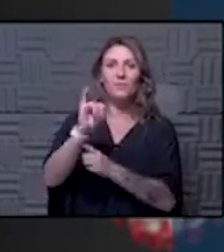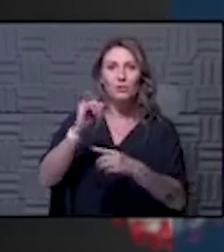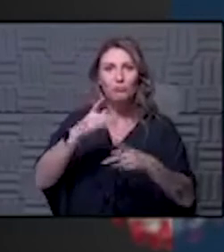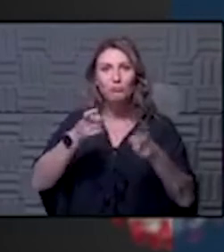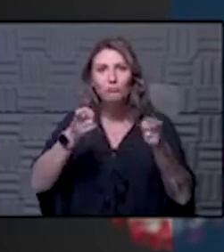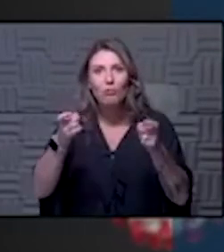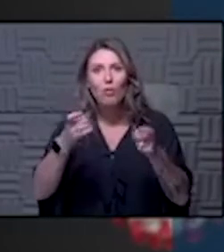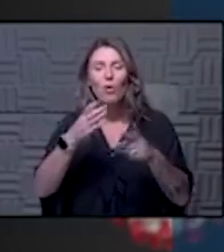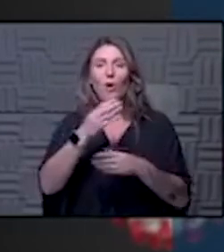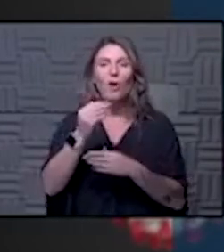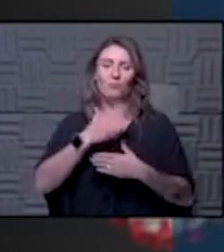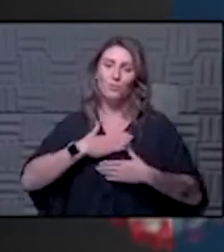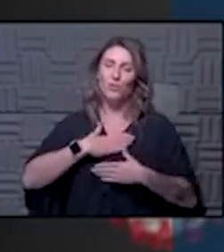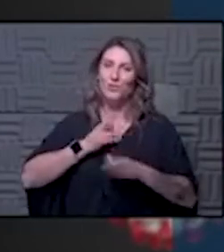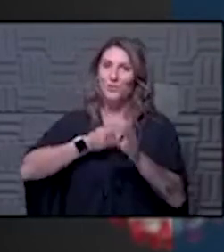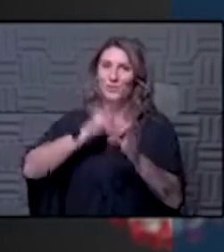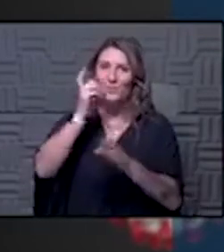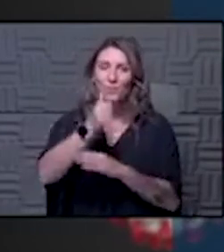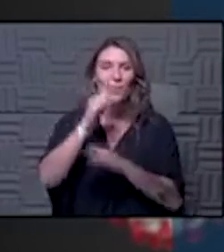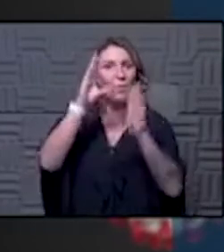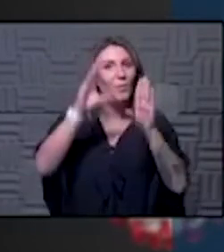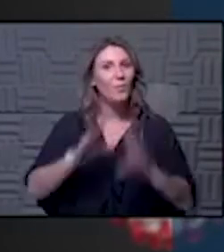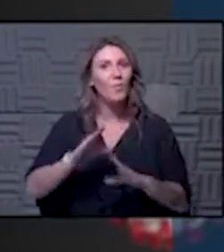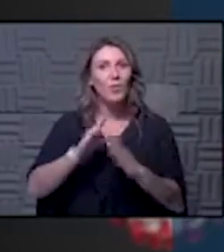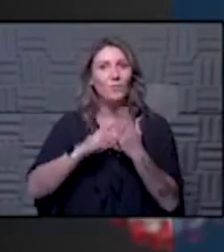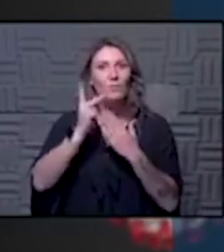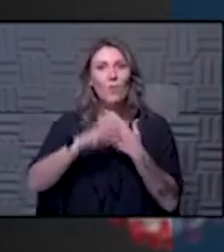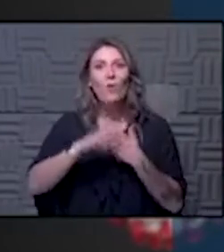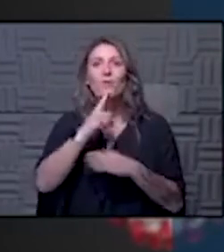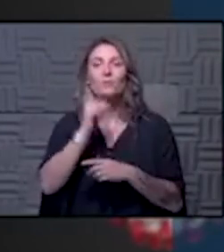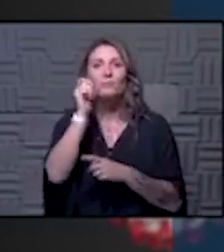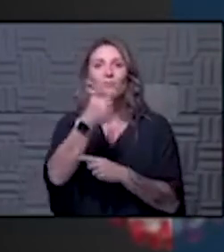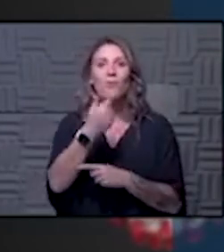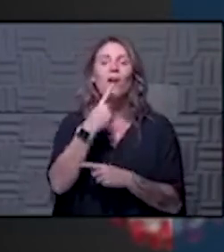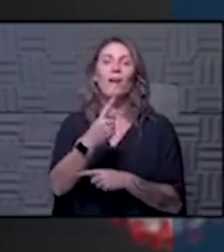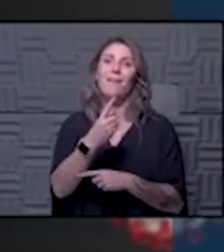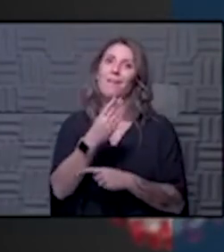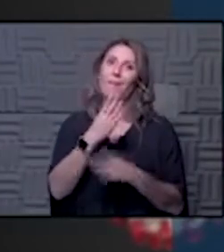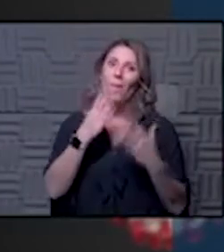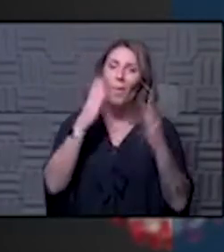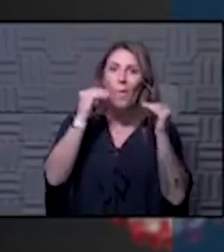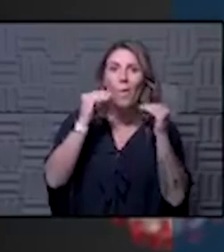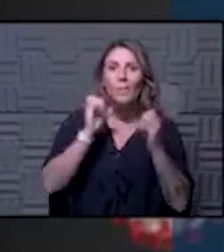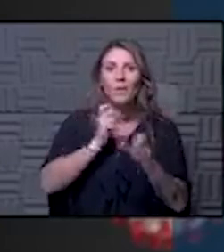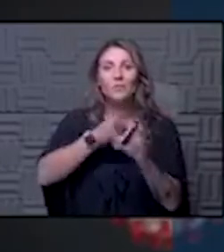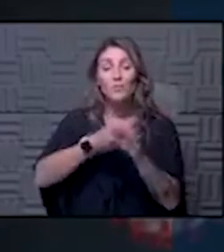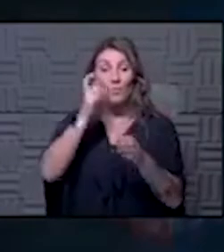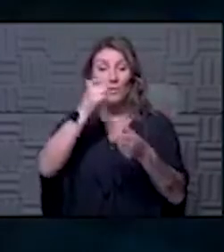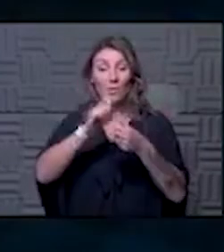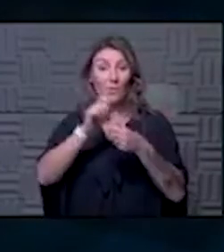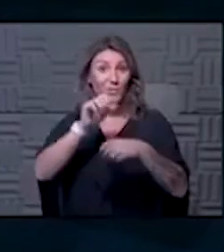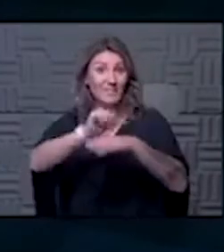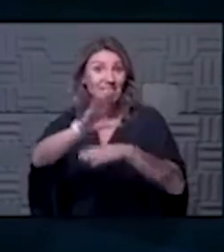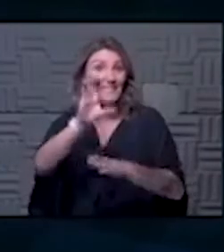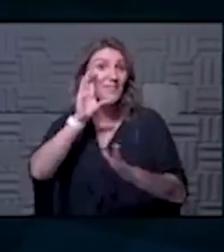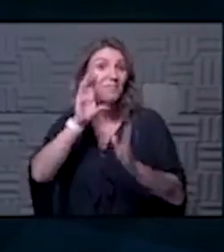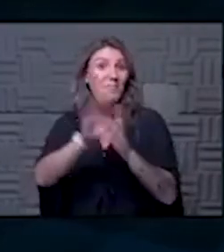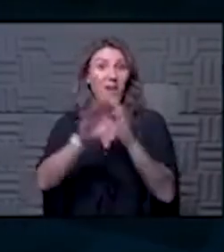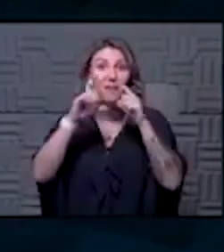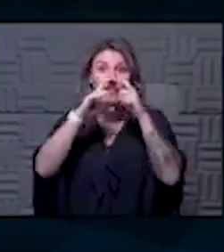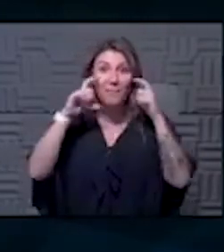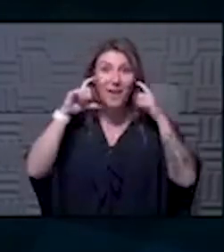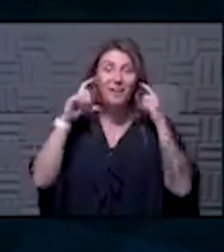appreciate their coming on tomorrow that'll be a great program hope that you are all are able to join us remember to to send us your mask